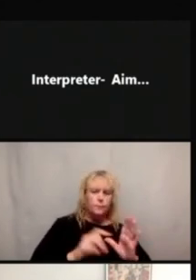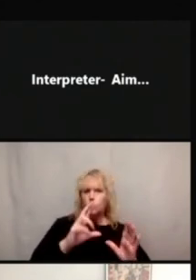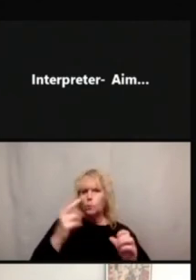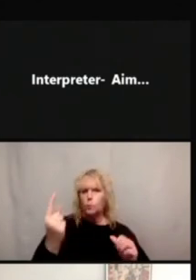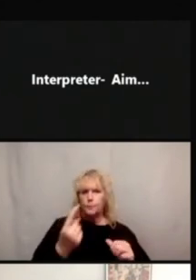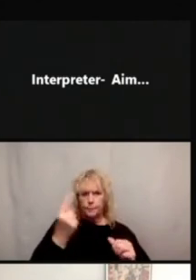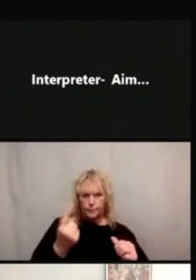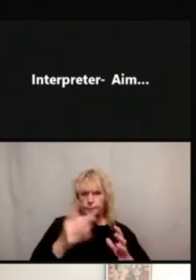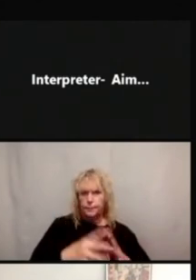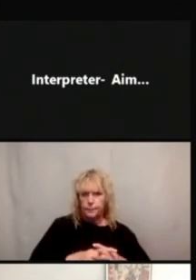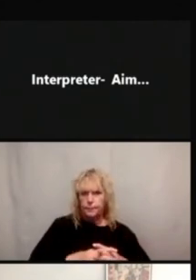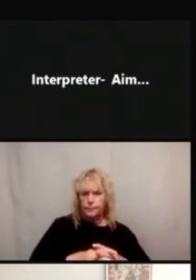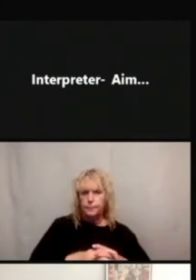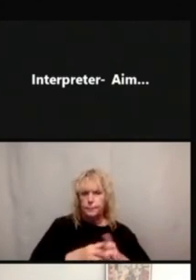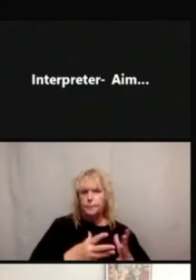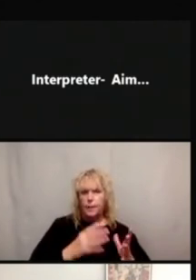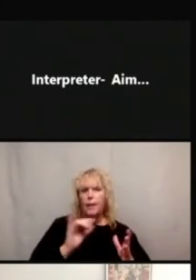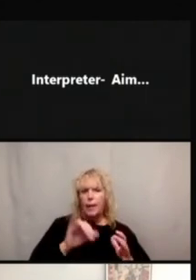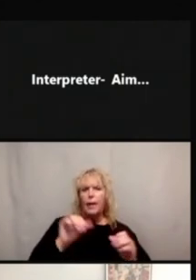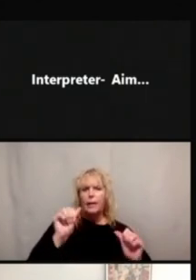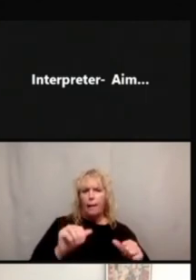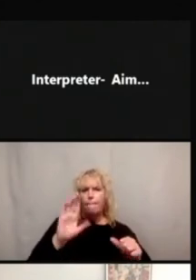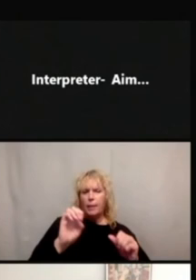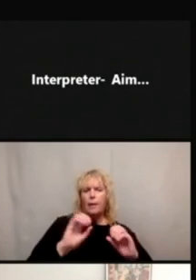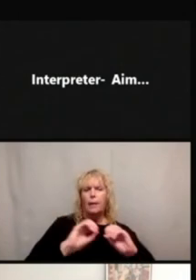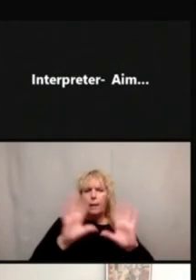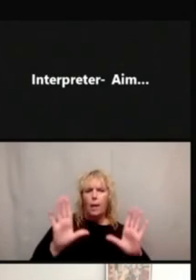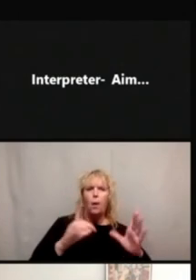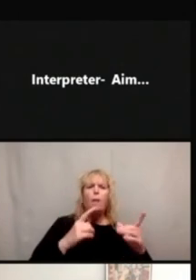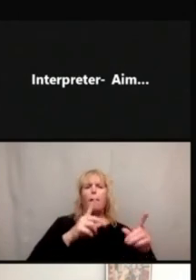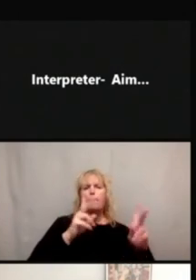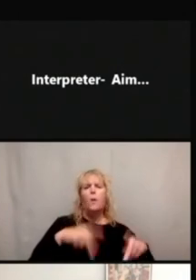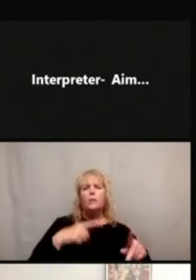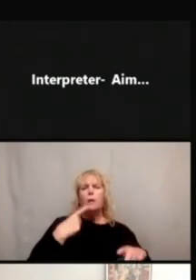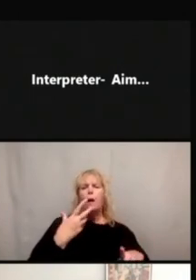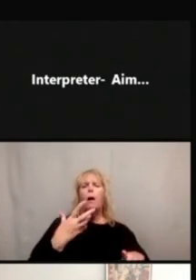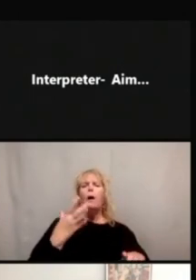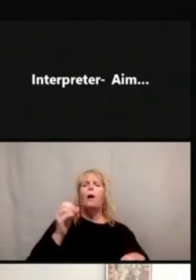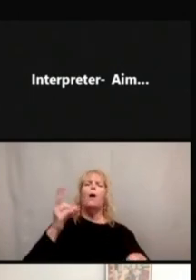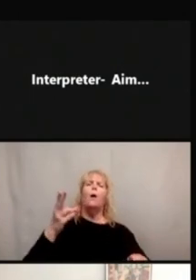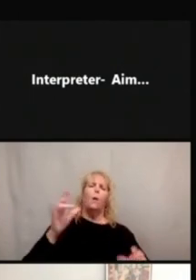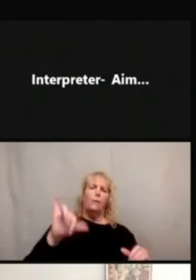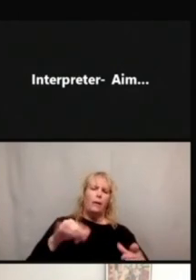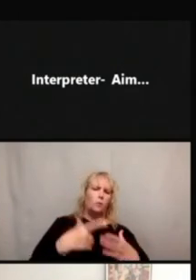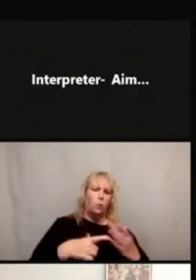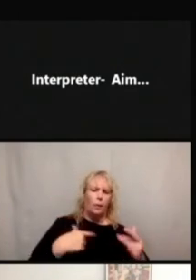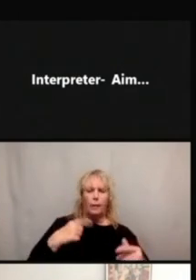So it is clear and then the person is like, oh, okay, that's what I need to do.